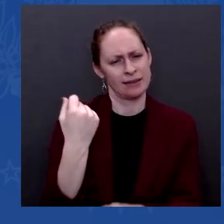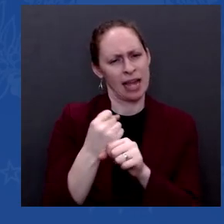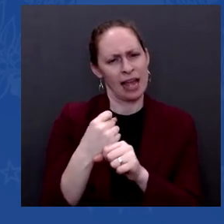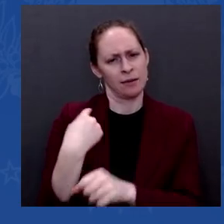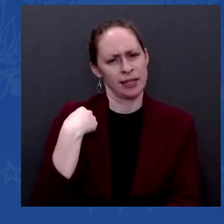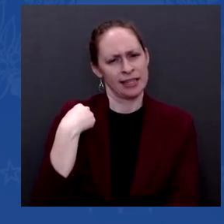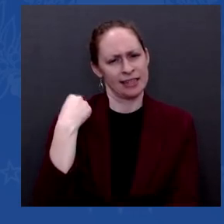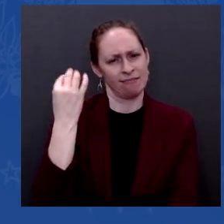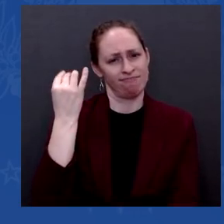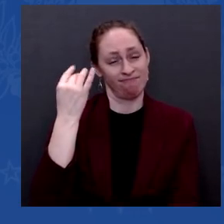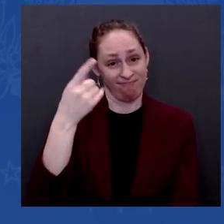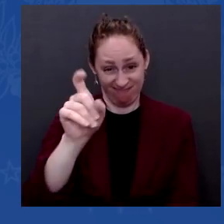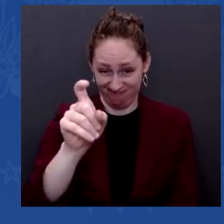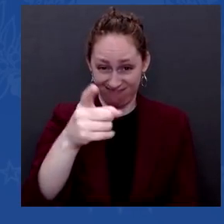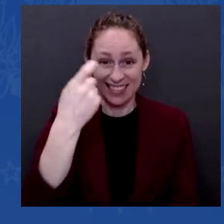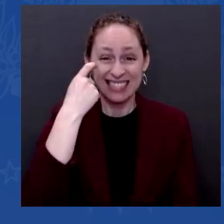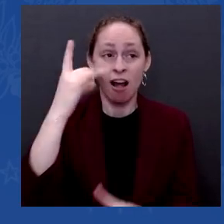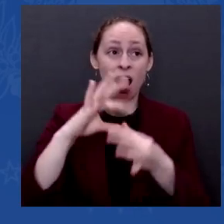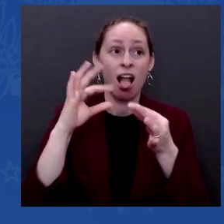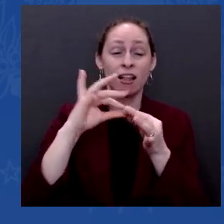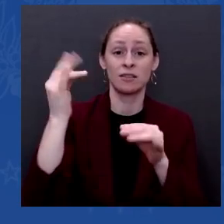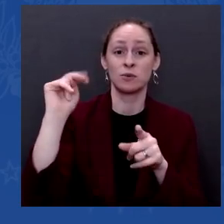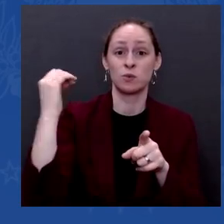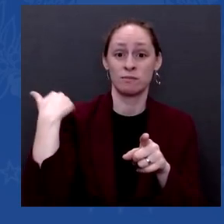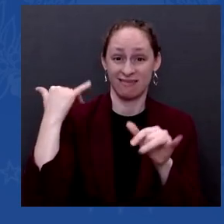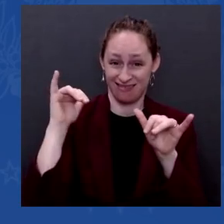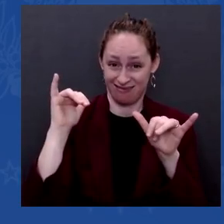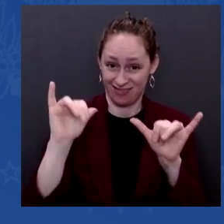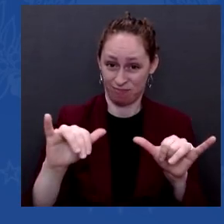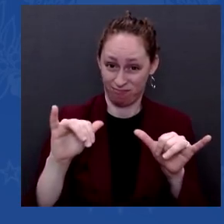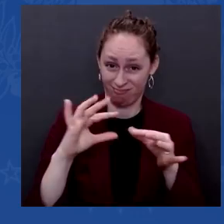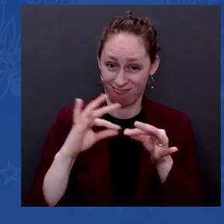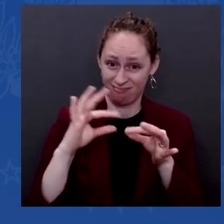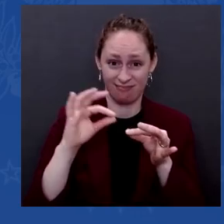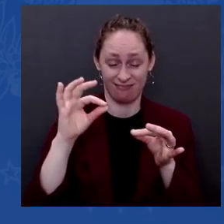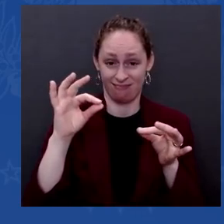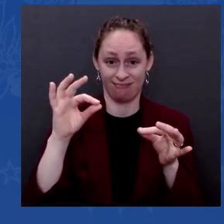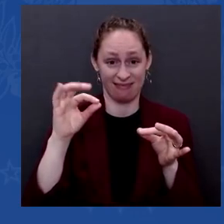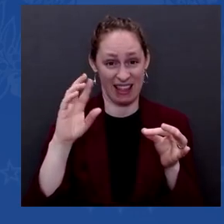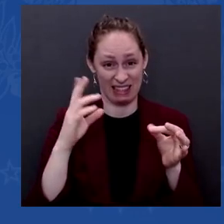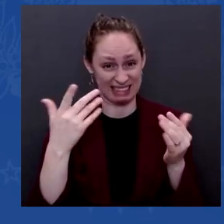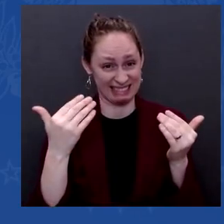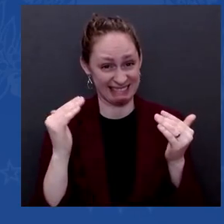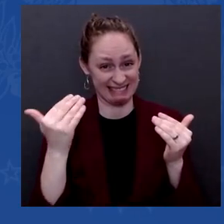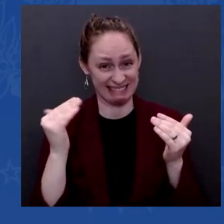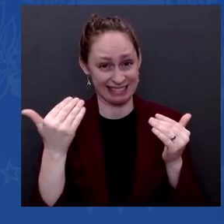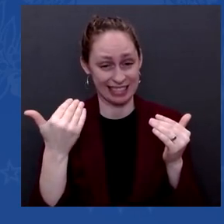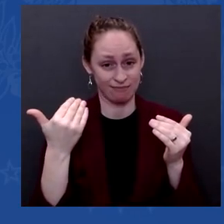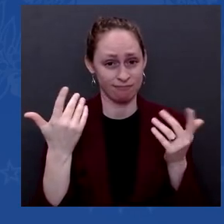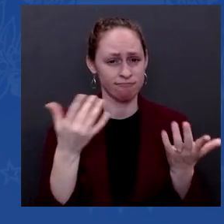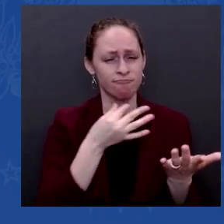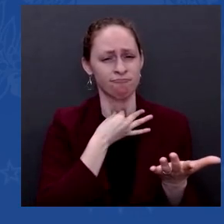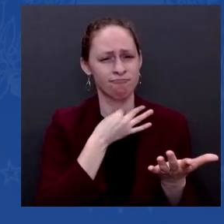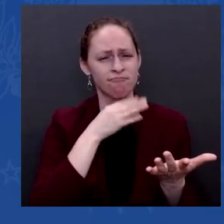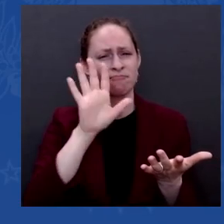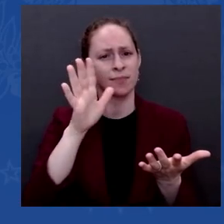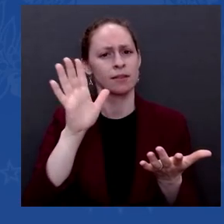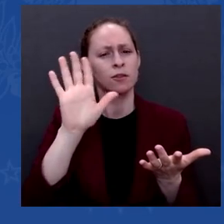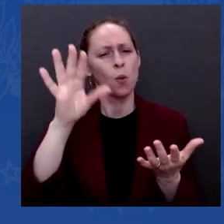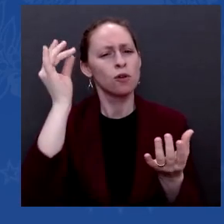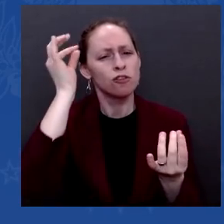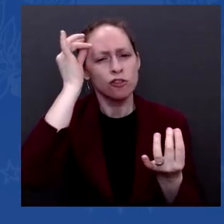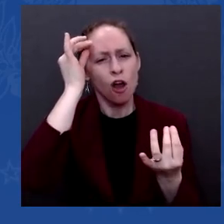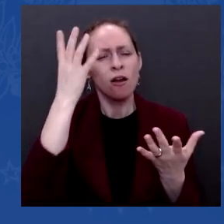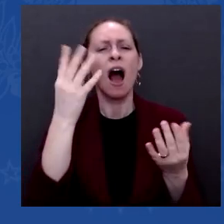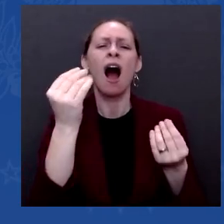And has your view of him changed in the past few months? And if it has, and he does invade, would